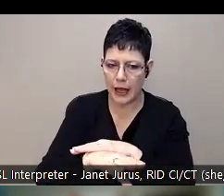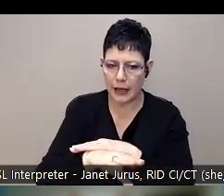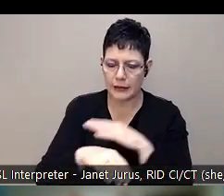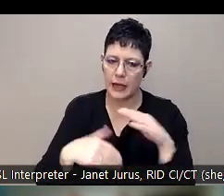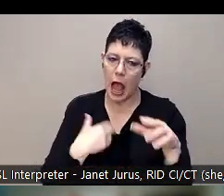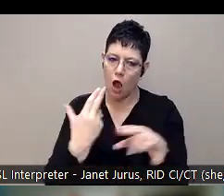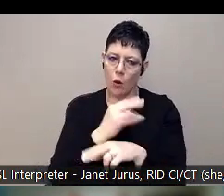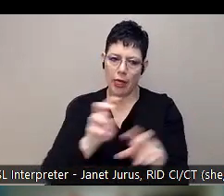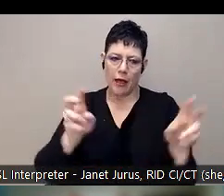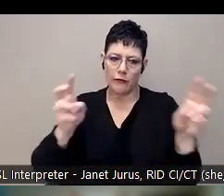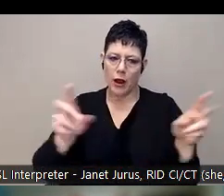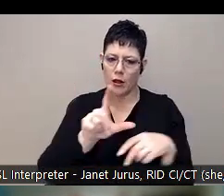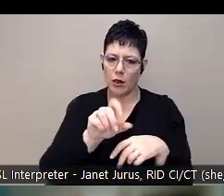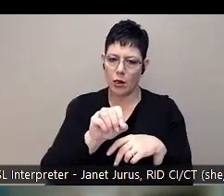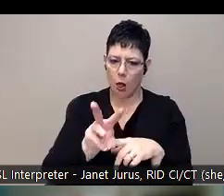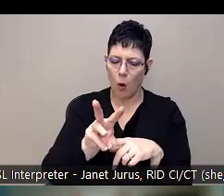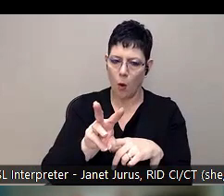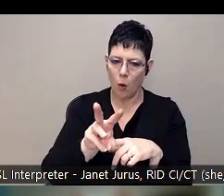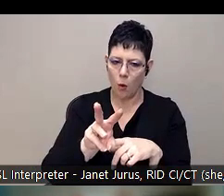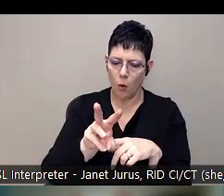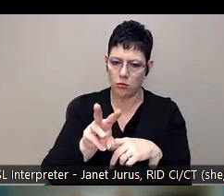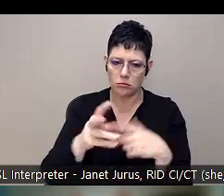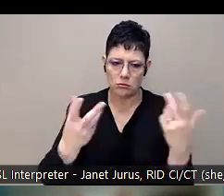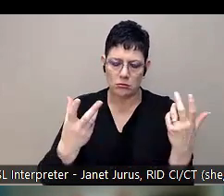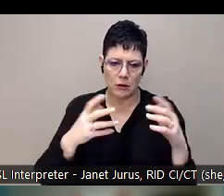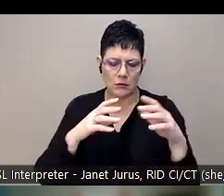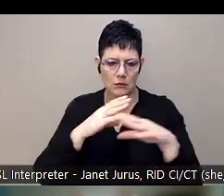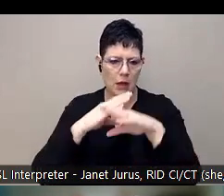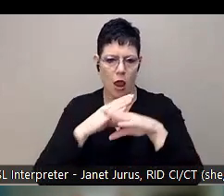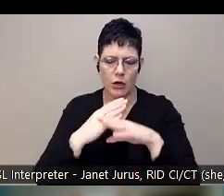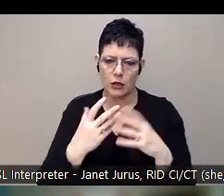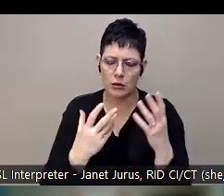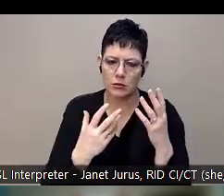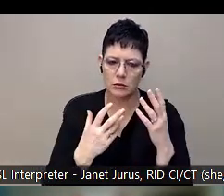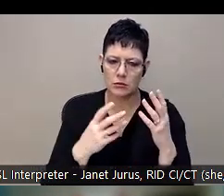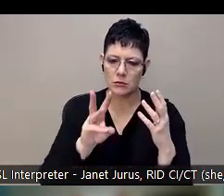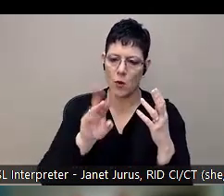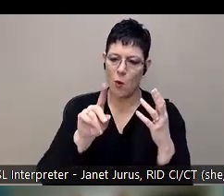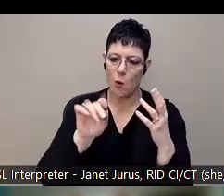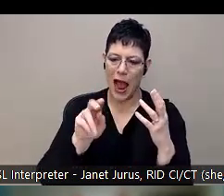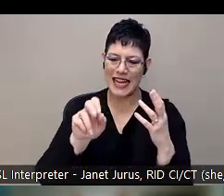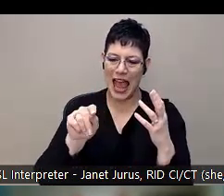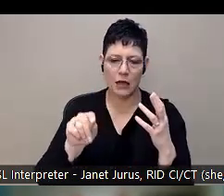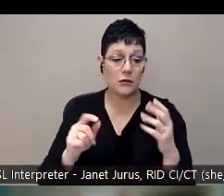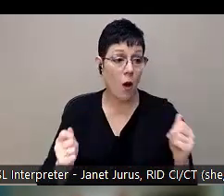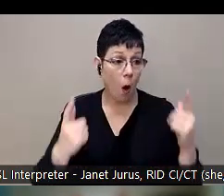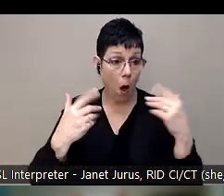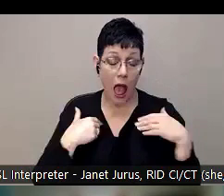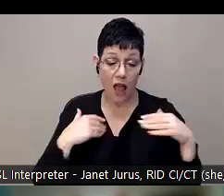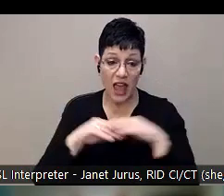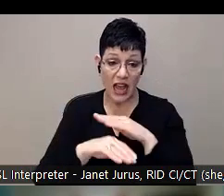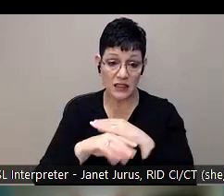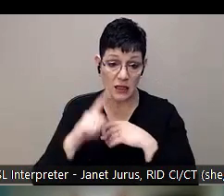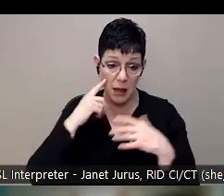like to use a lot because not everyone has access to services for mental health. I think the current estimates that are about